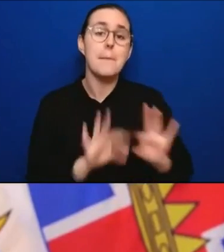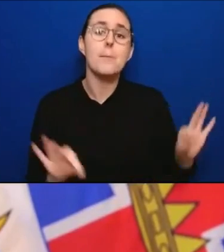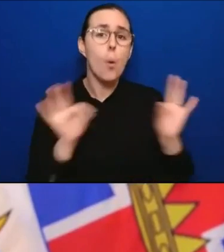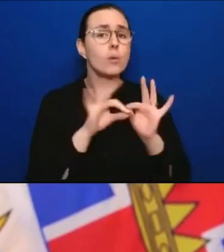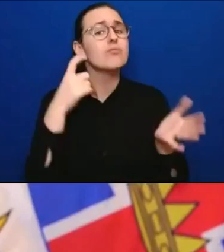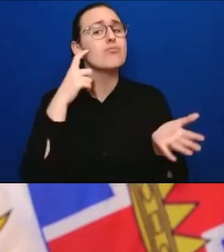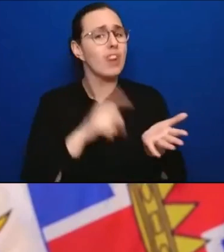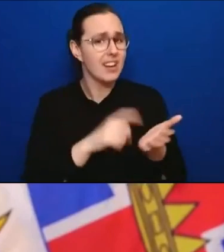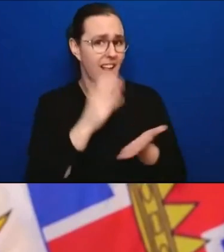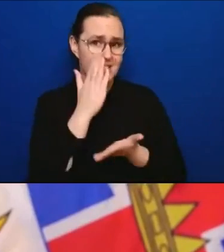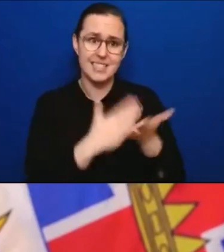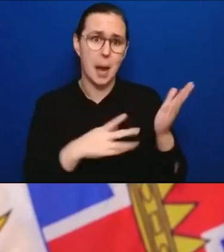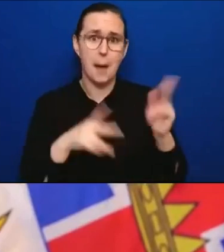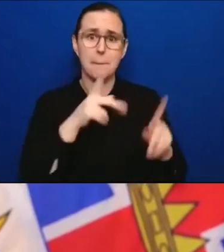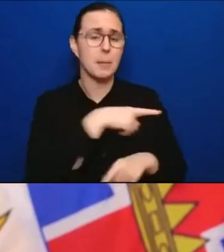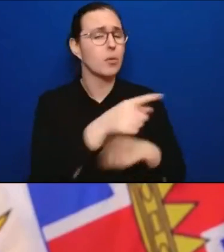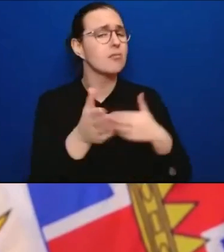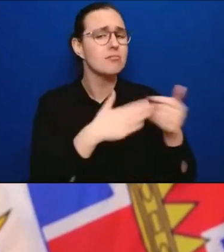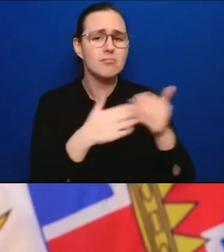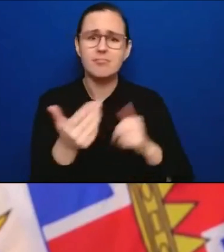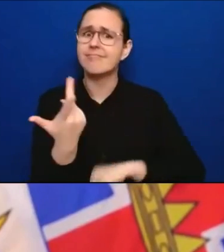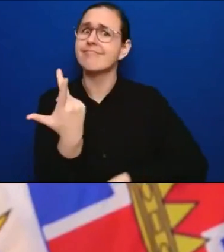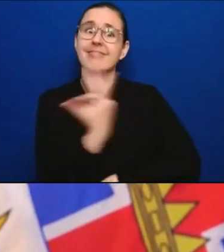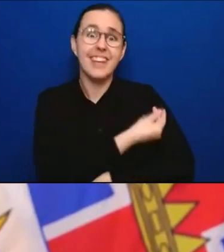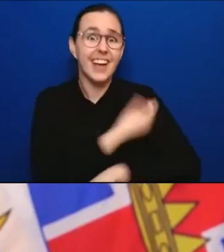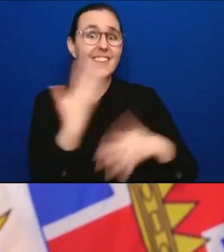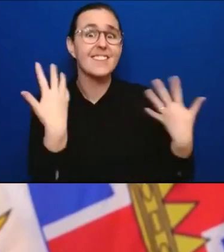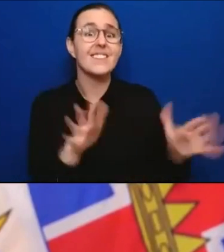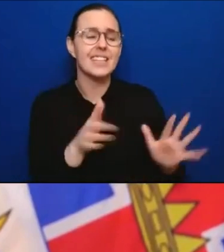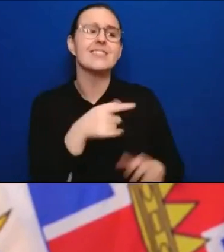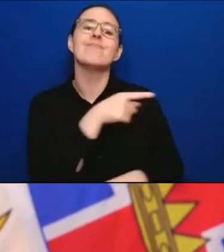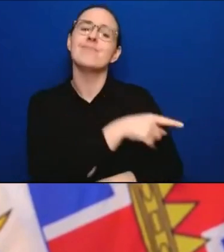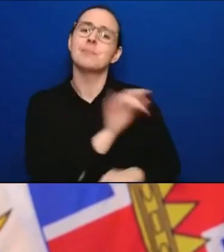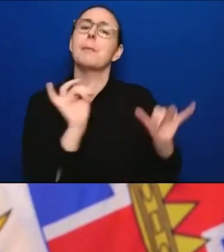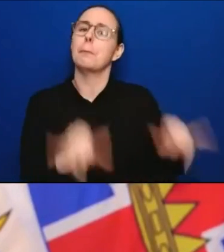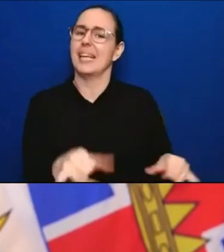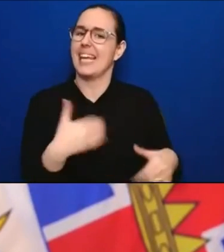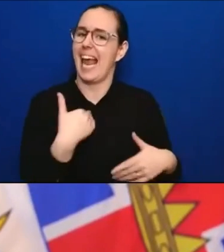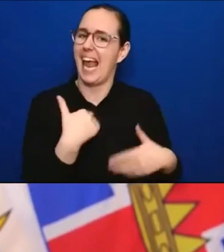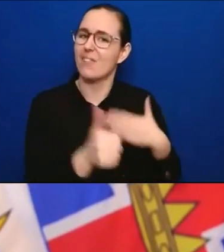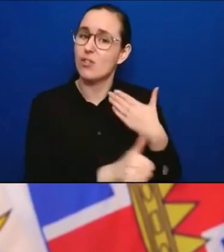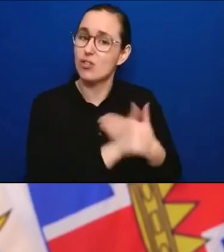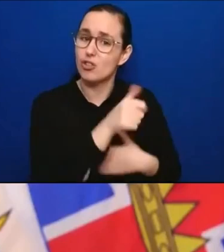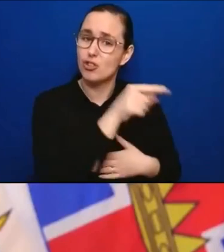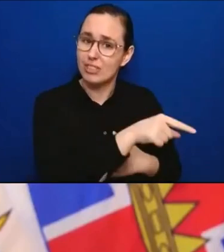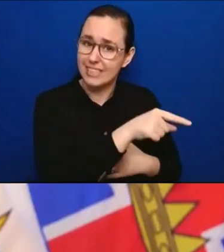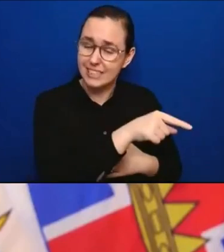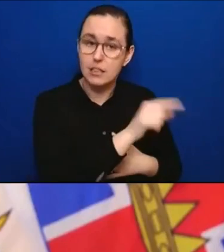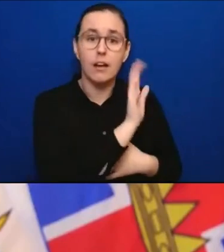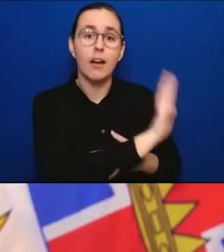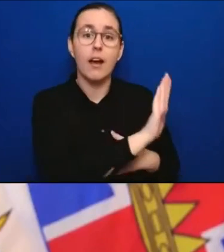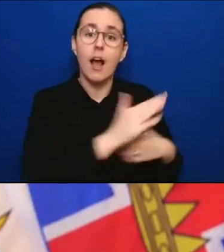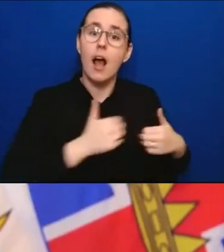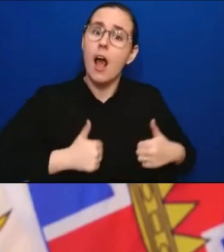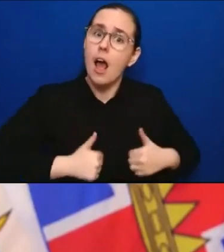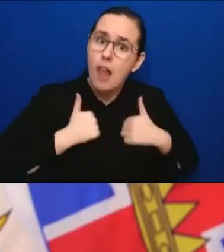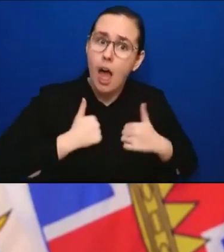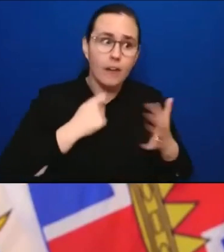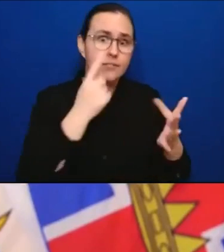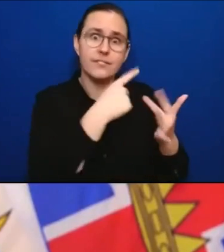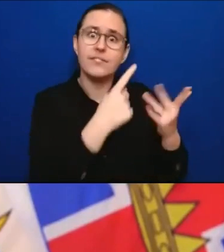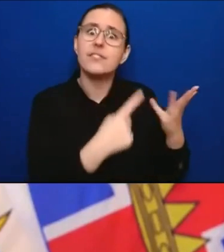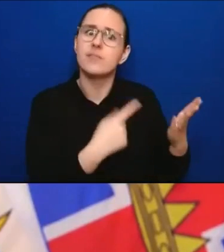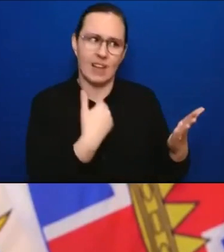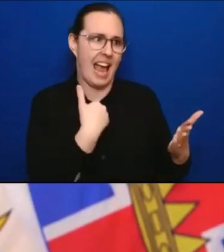And those are people who also are at risk of many other things. And in many cases, they are having to take